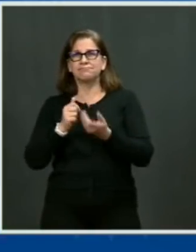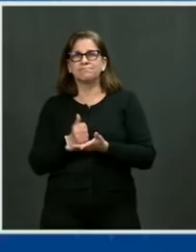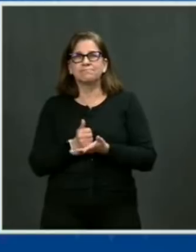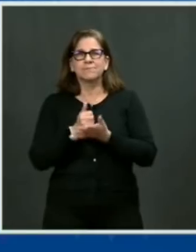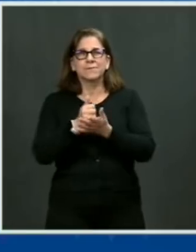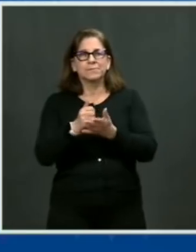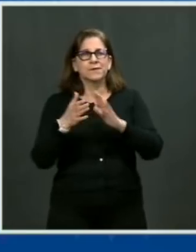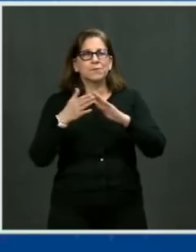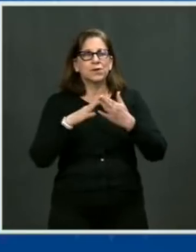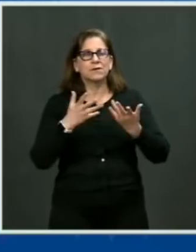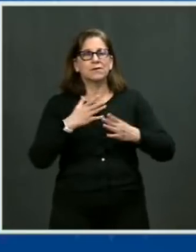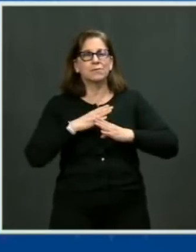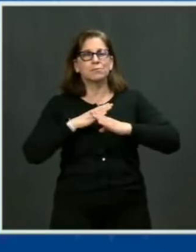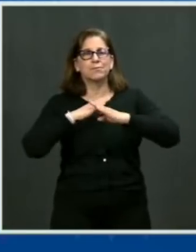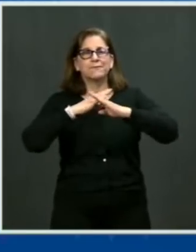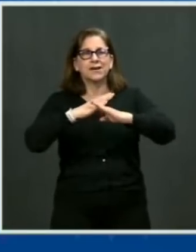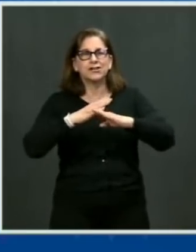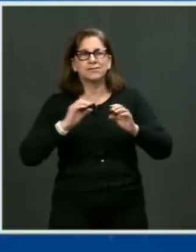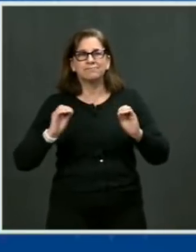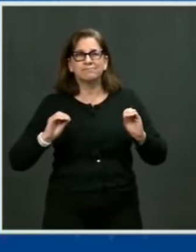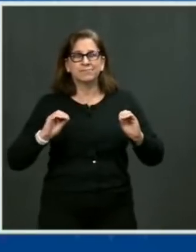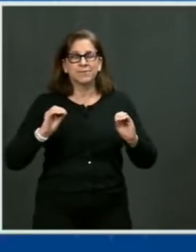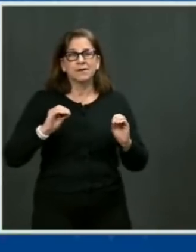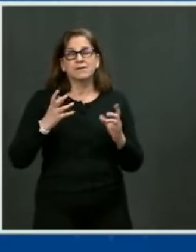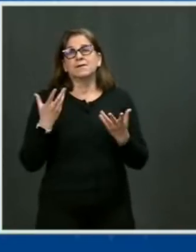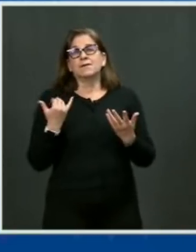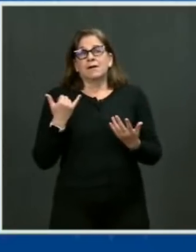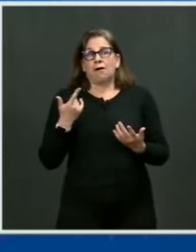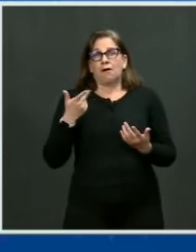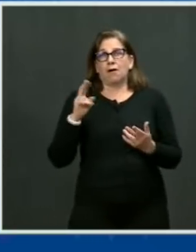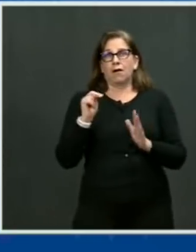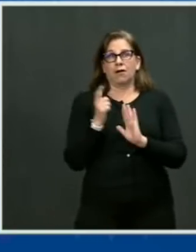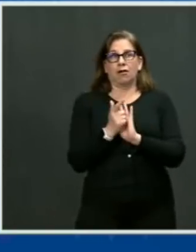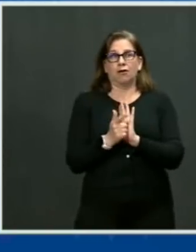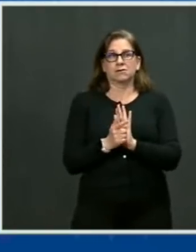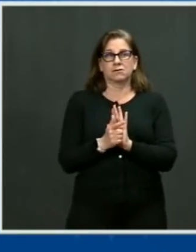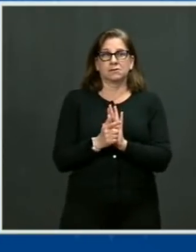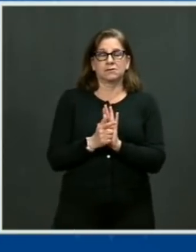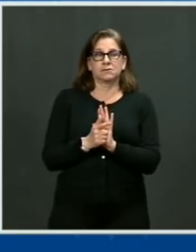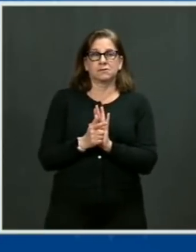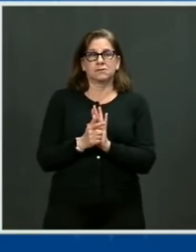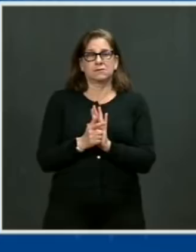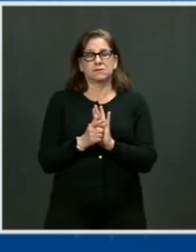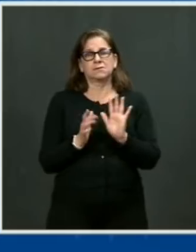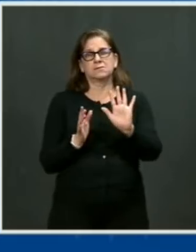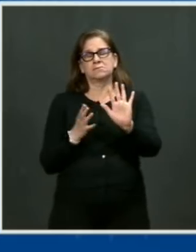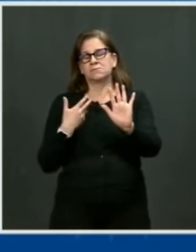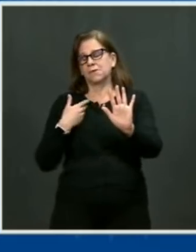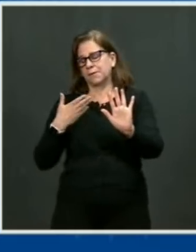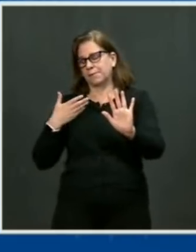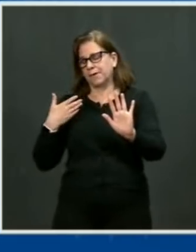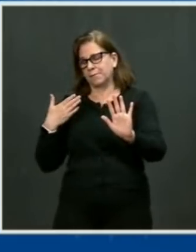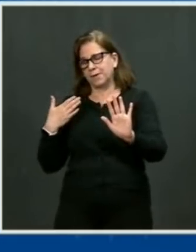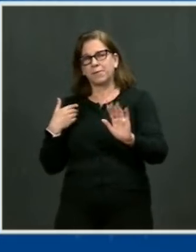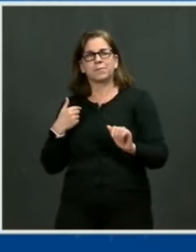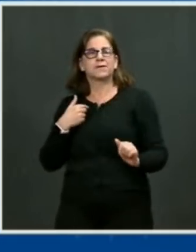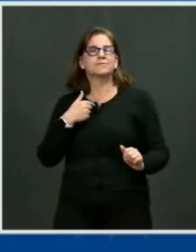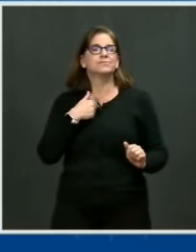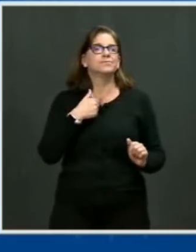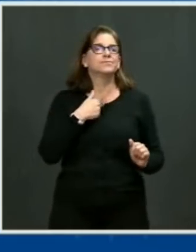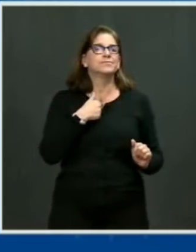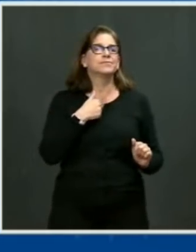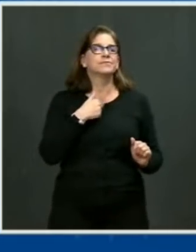cost the nation $280 billion, let me say it again, $280 billion